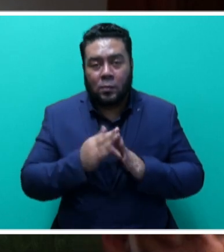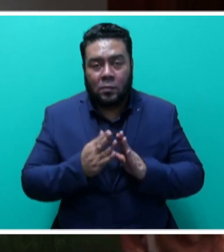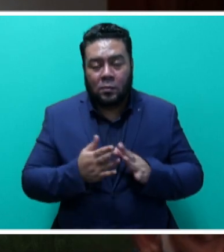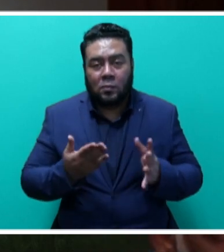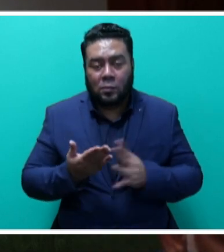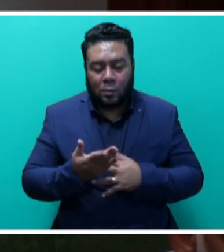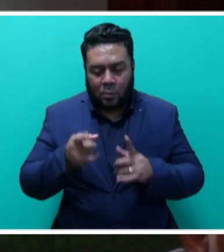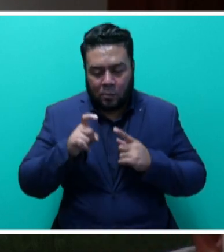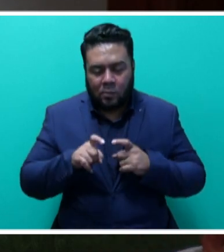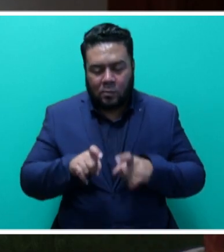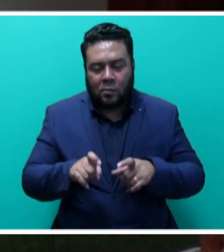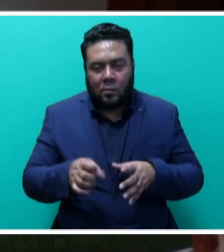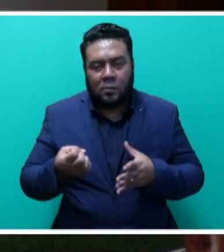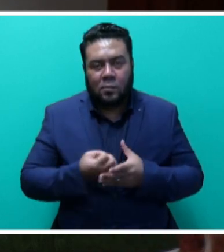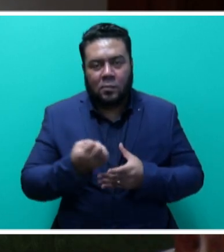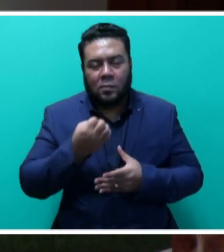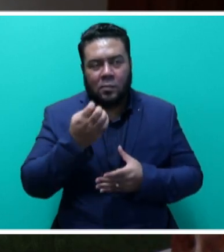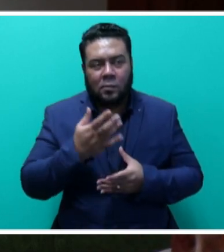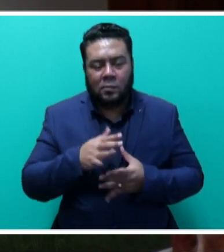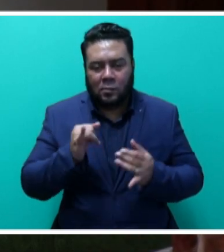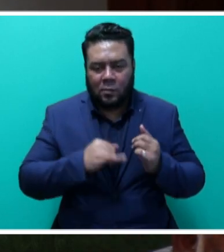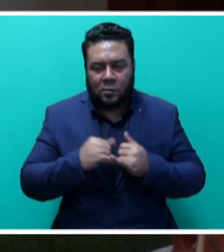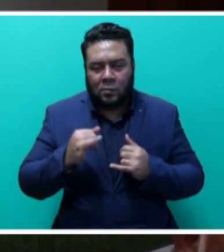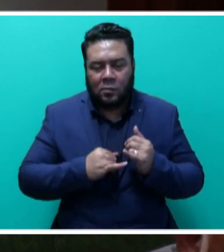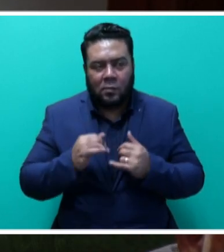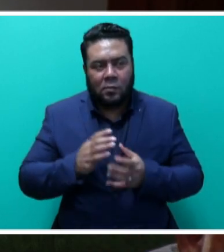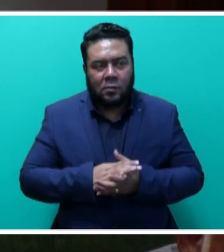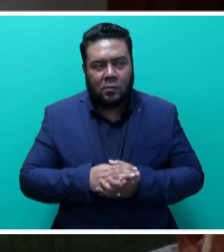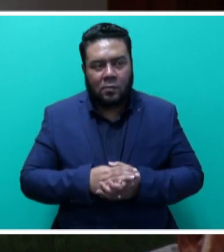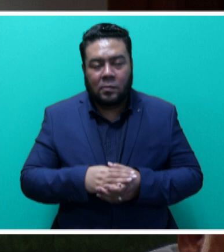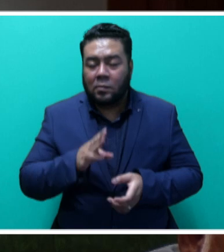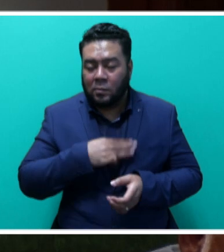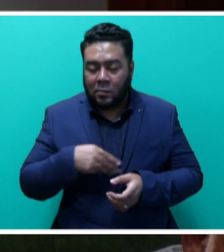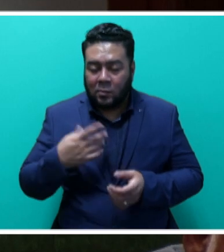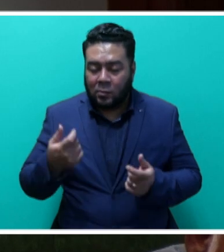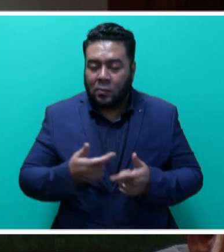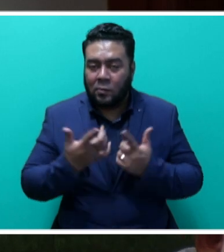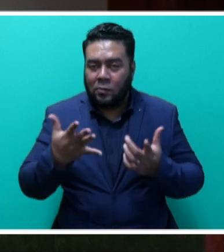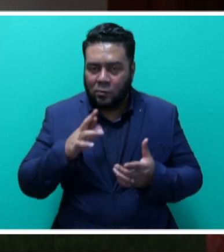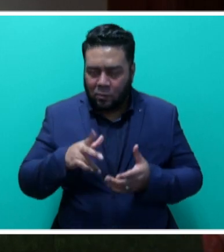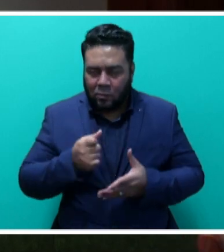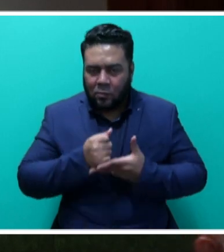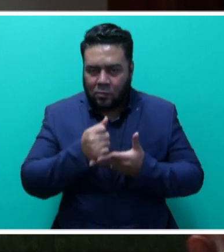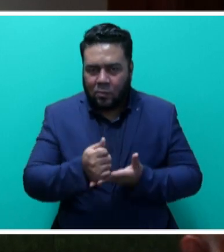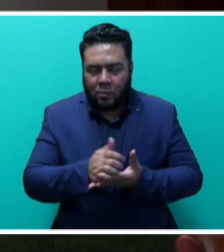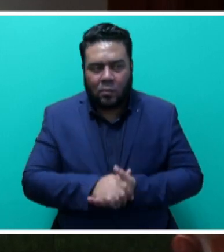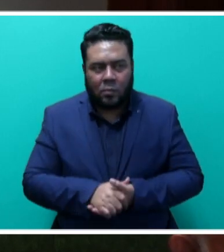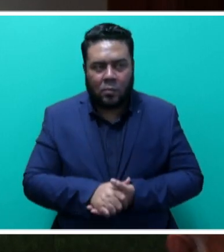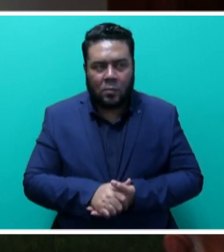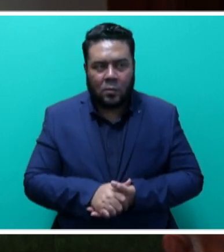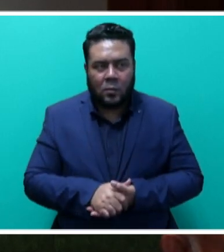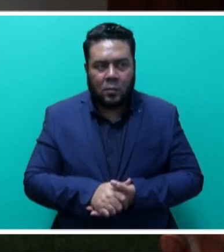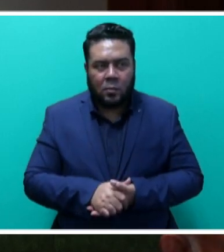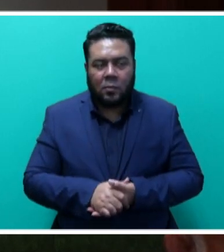sustainable and environmentally friendly infrastructure, and the Ministry is grateful for the support of